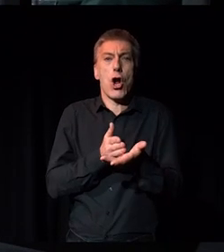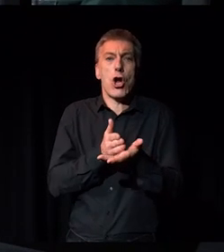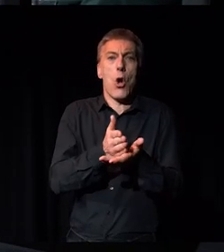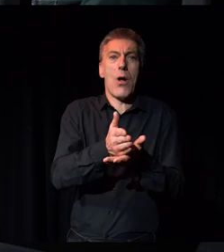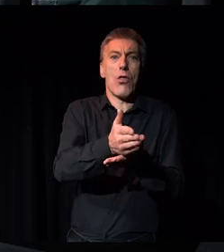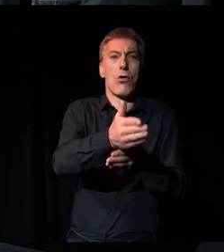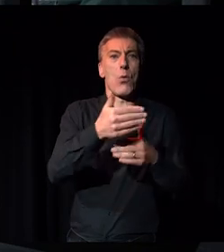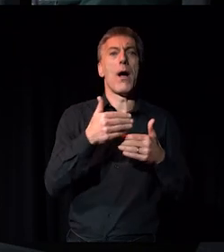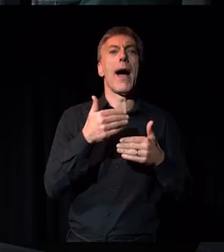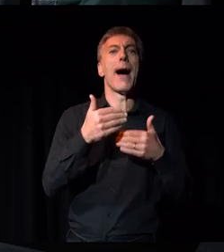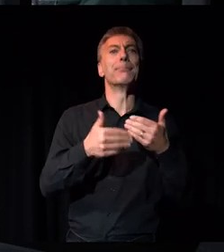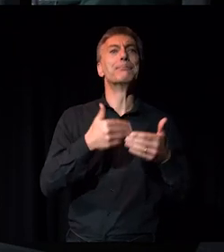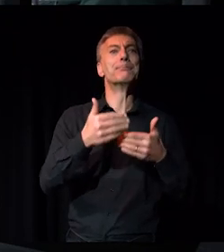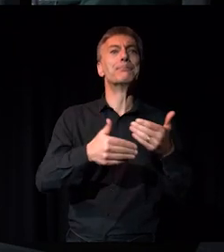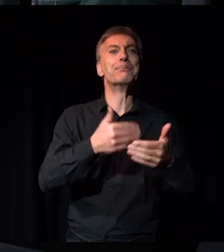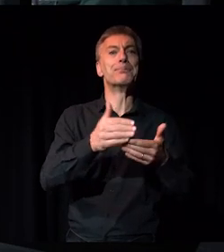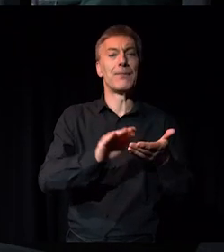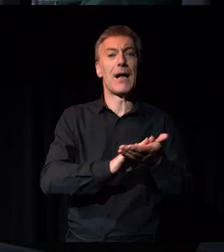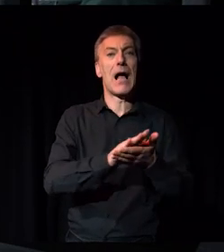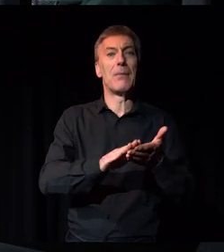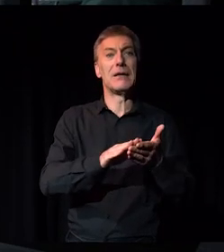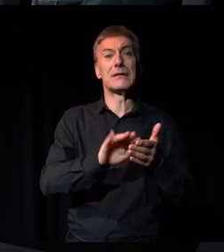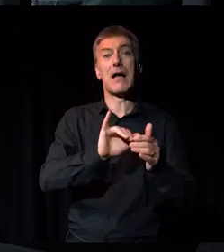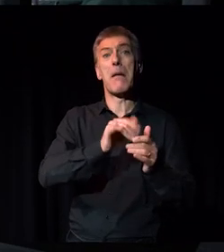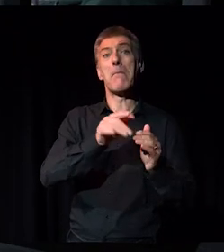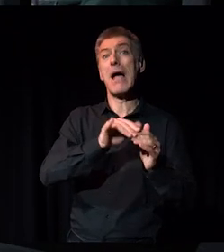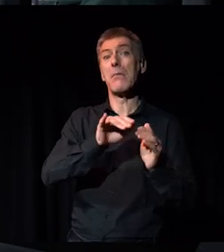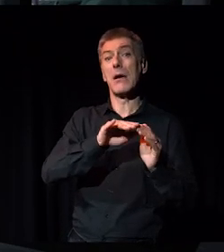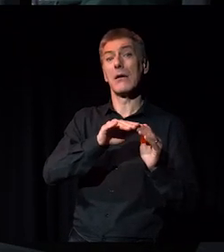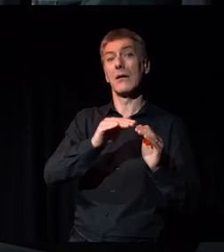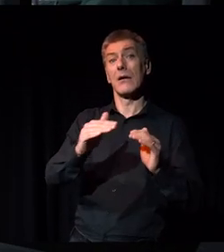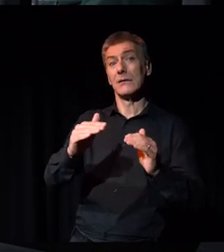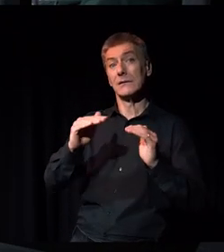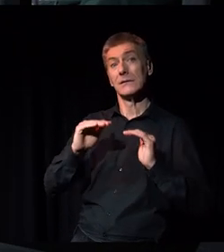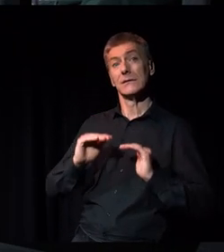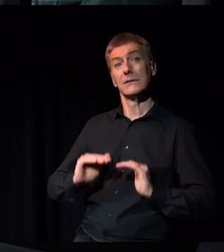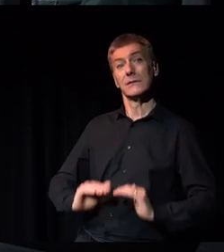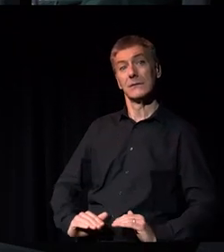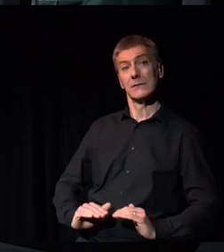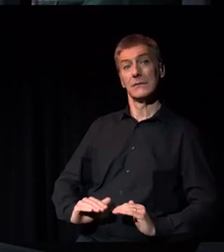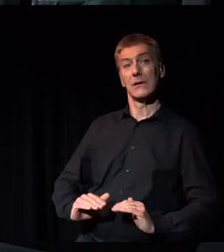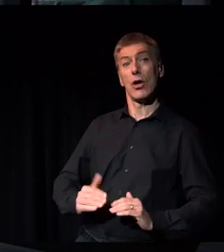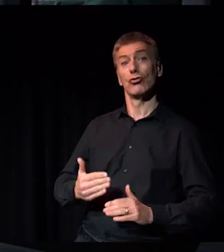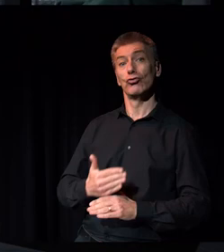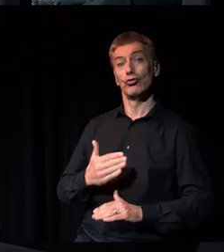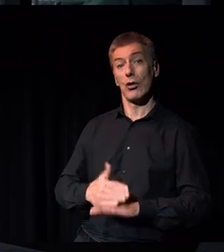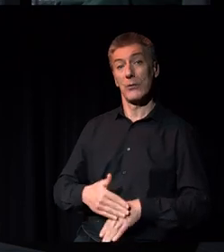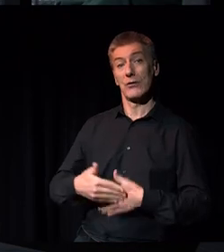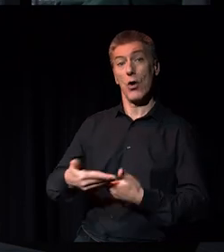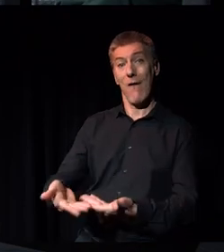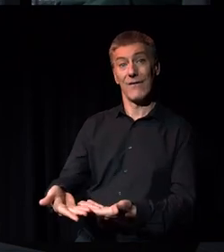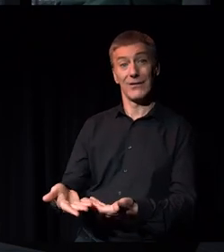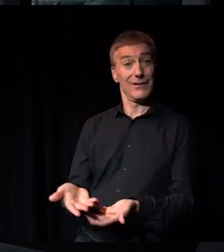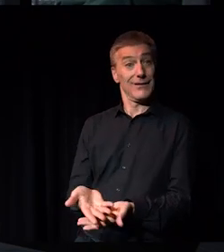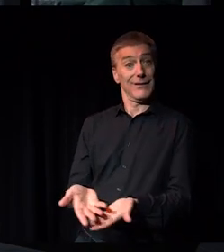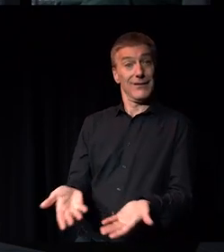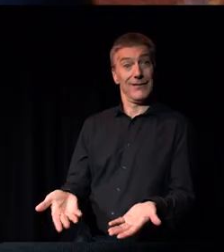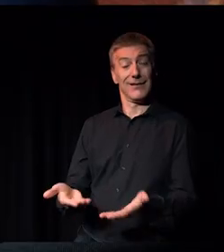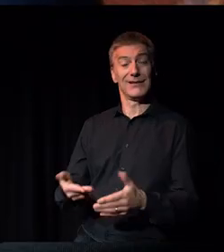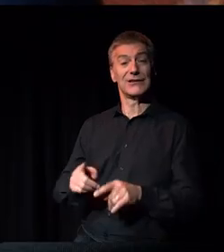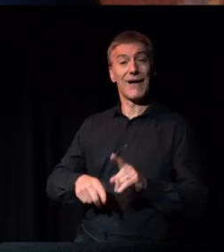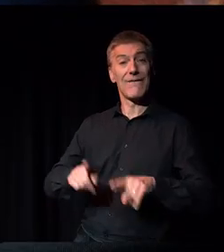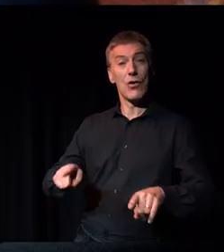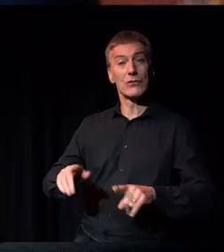the opening up of entry level positions for people from different backgrounds or different ethnicities performing diversity, but essentially